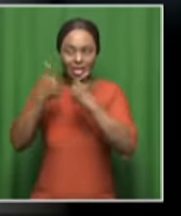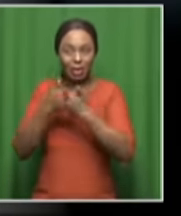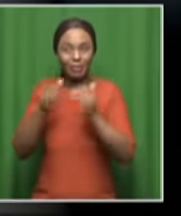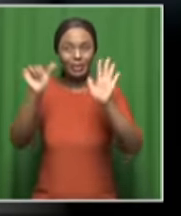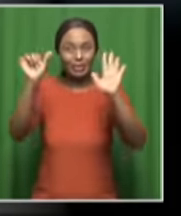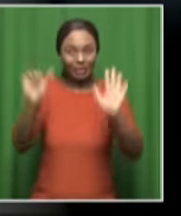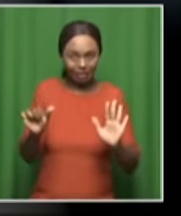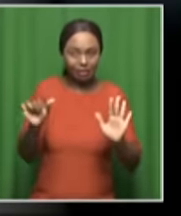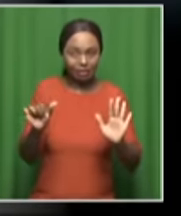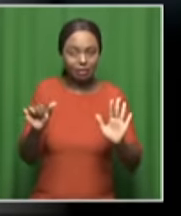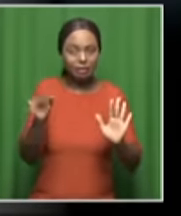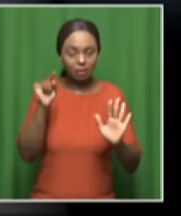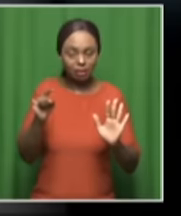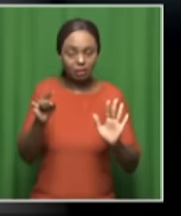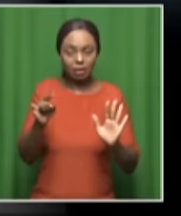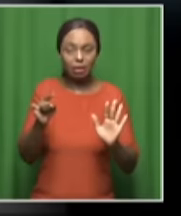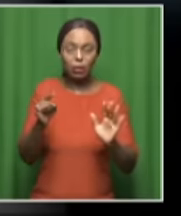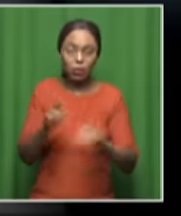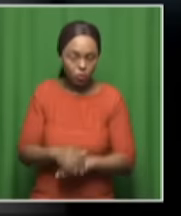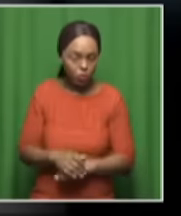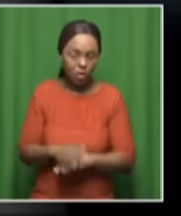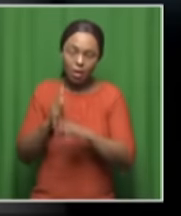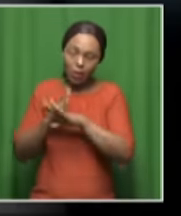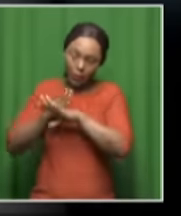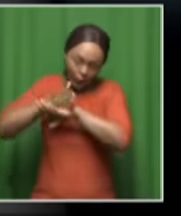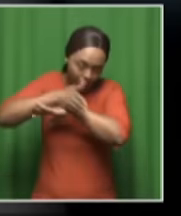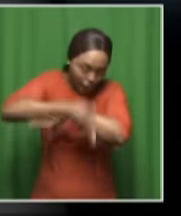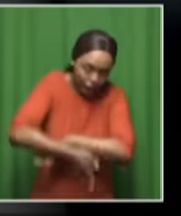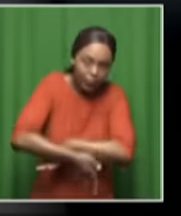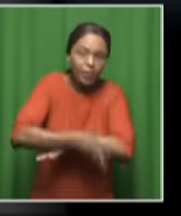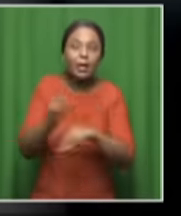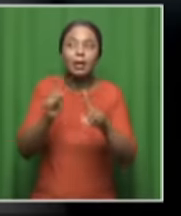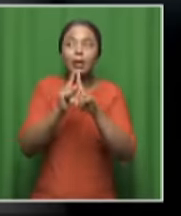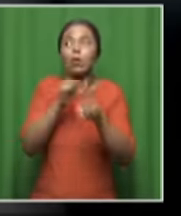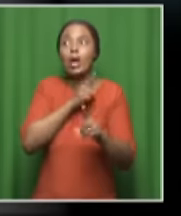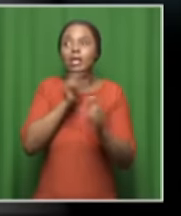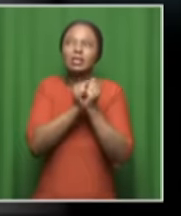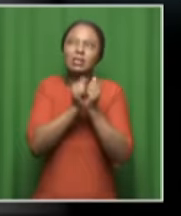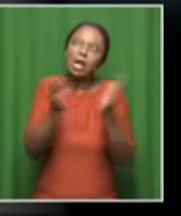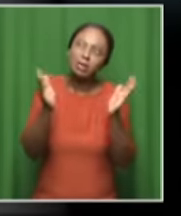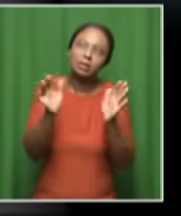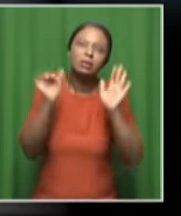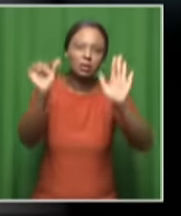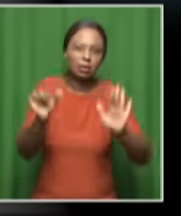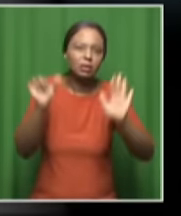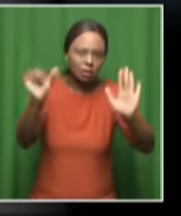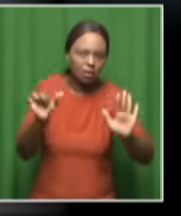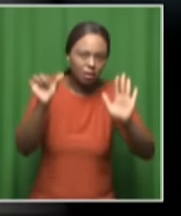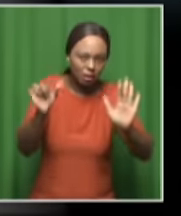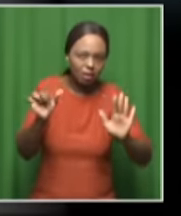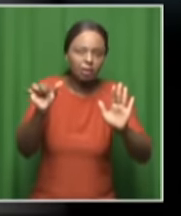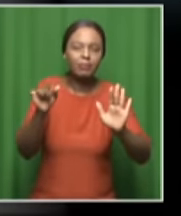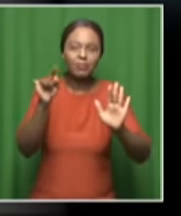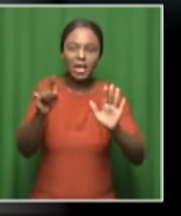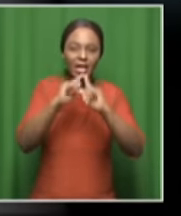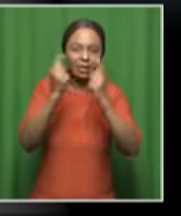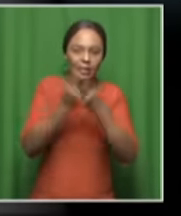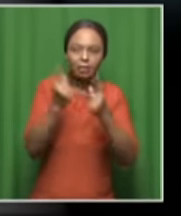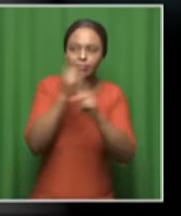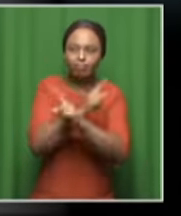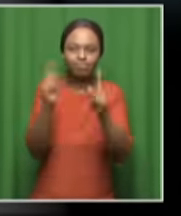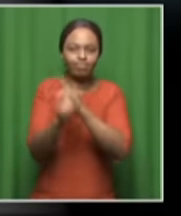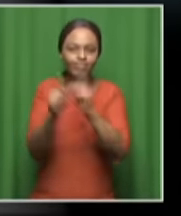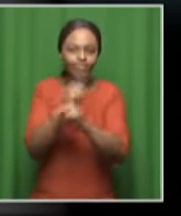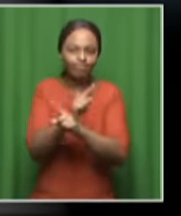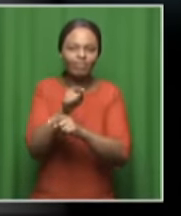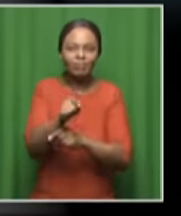it took its toll on us. You know, we started on the 16th and the squad rotation also hasn't